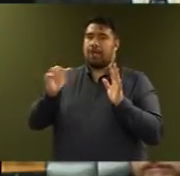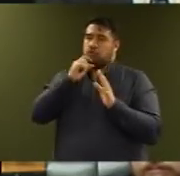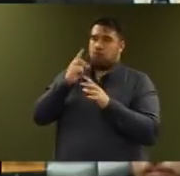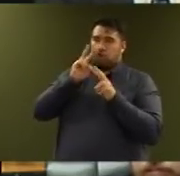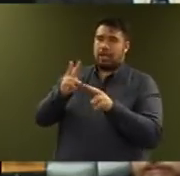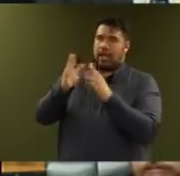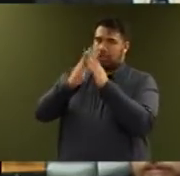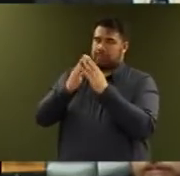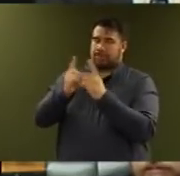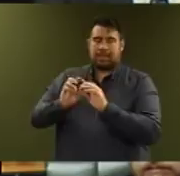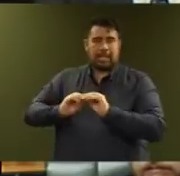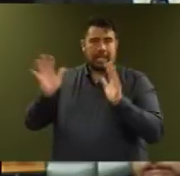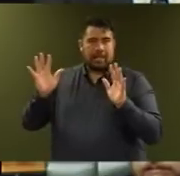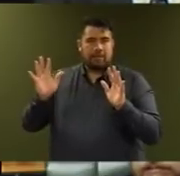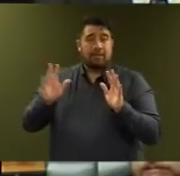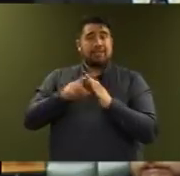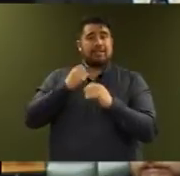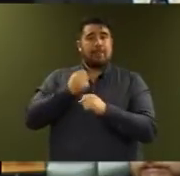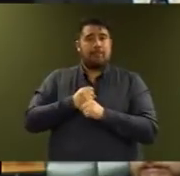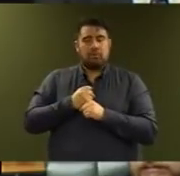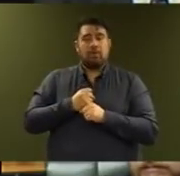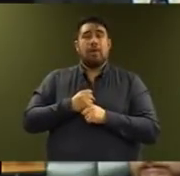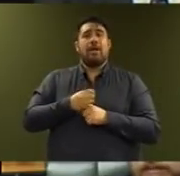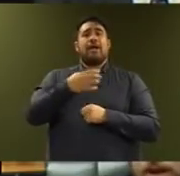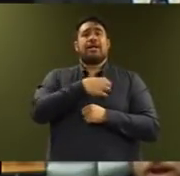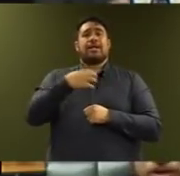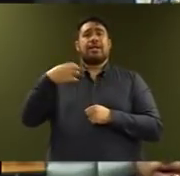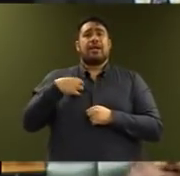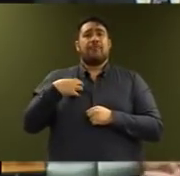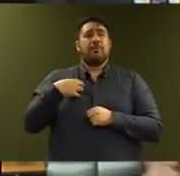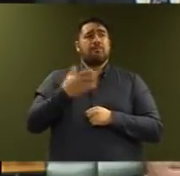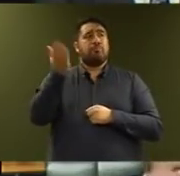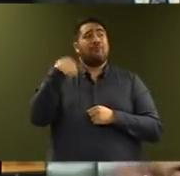One of our first actions was to stop the state house sell-off.